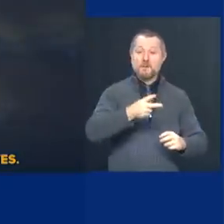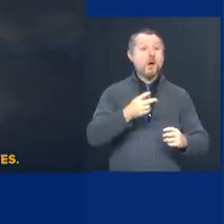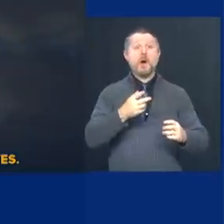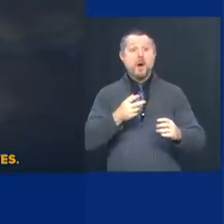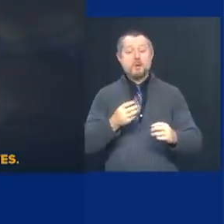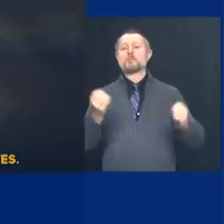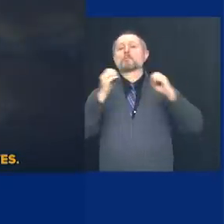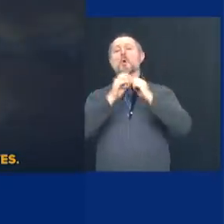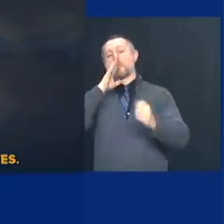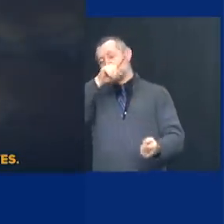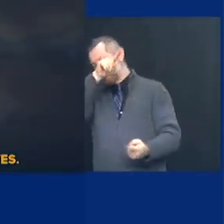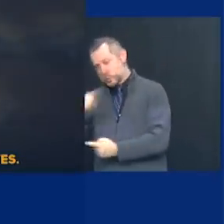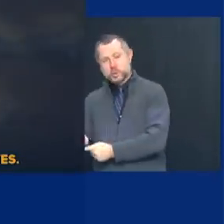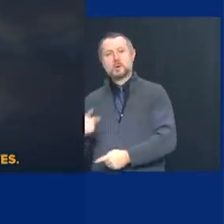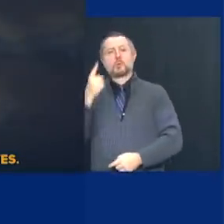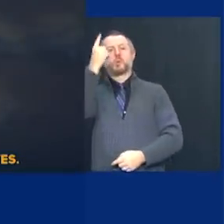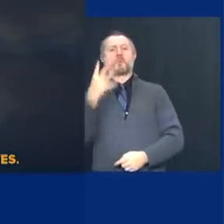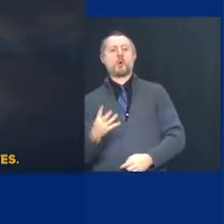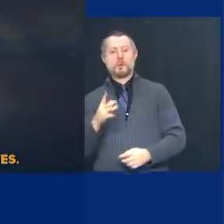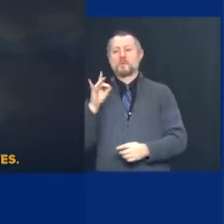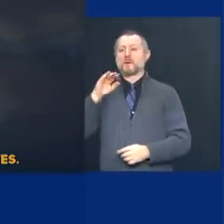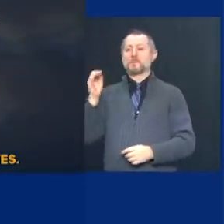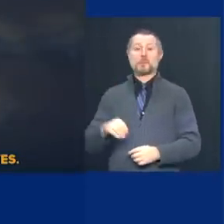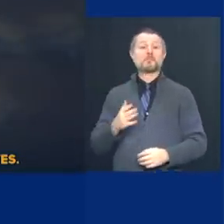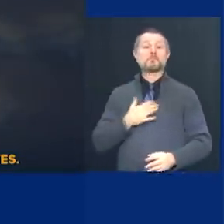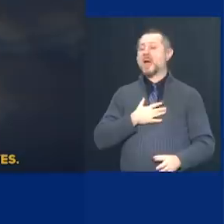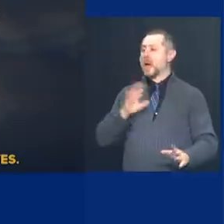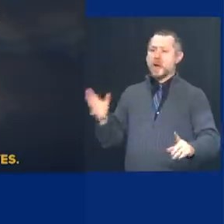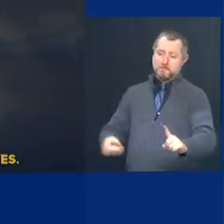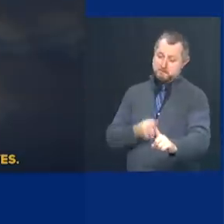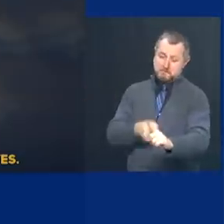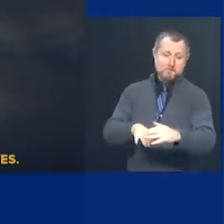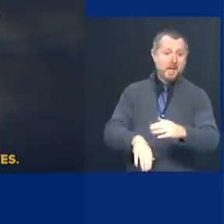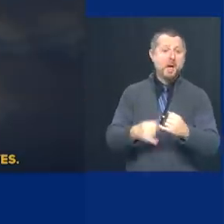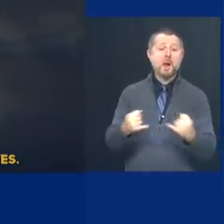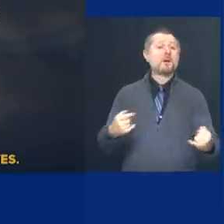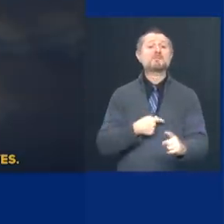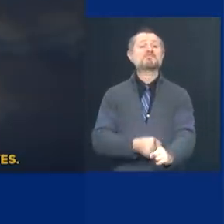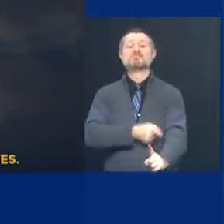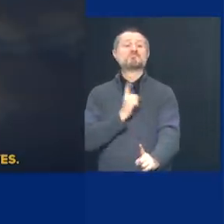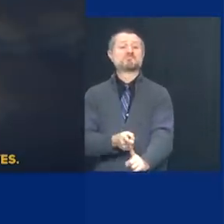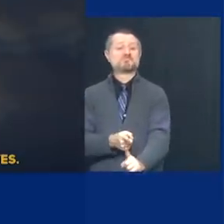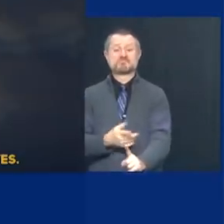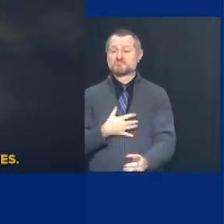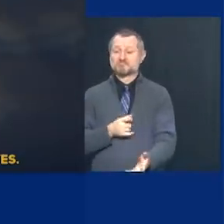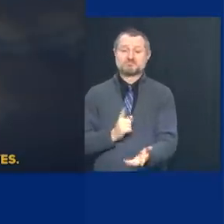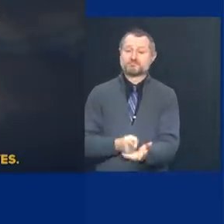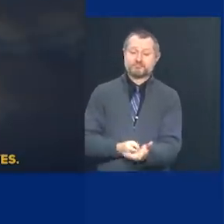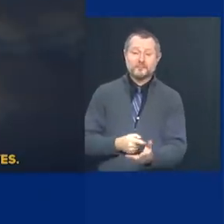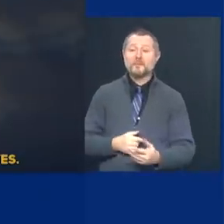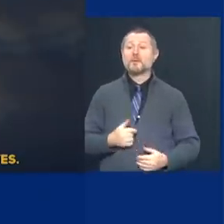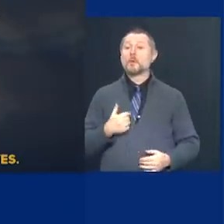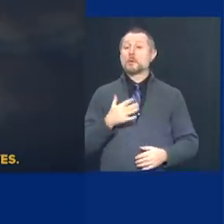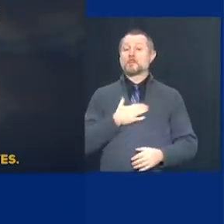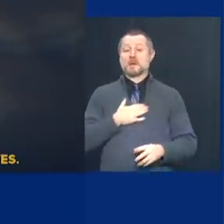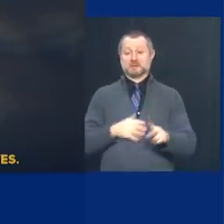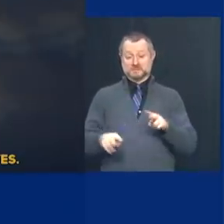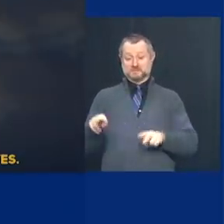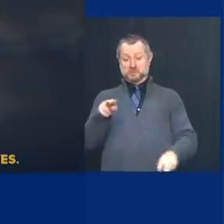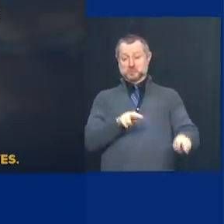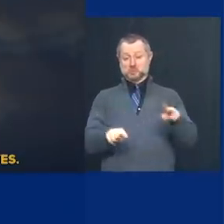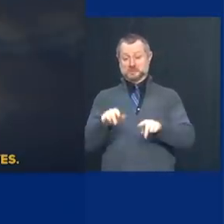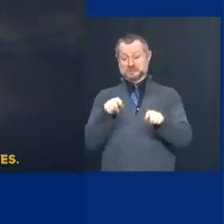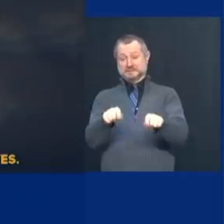here. Bottom line for us. I see it as hospital capacity versus